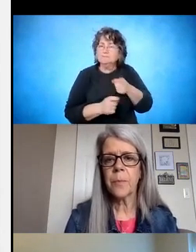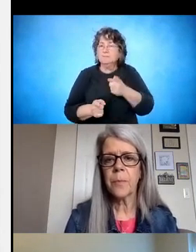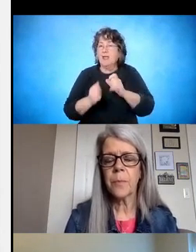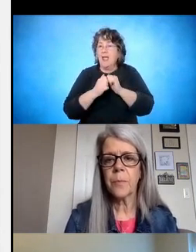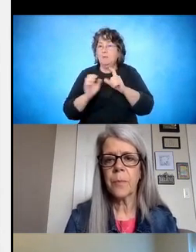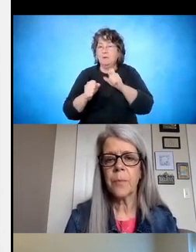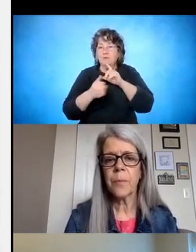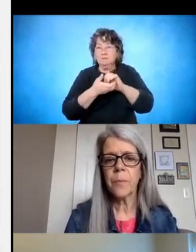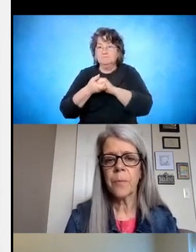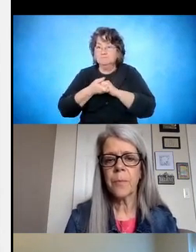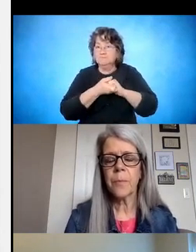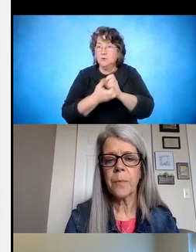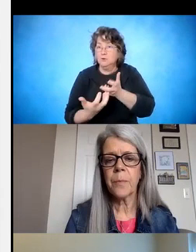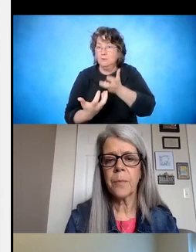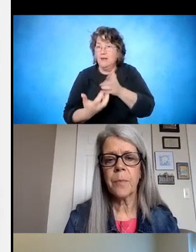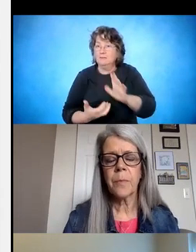needs.